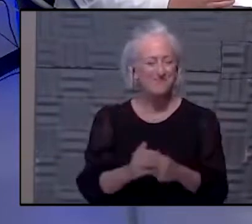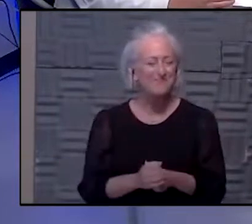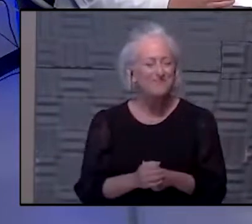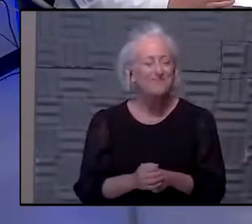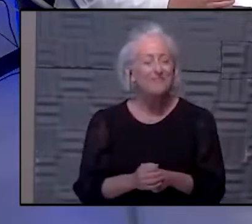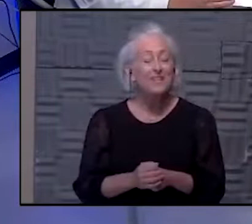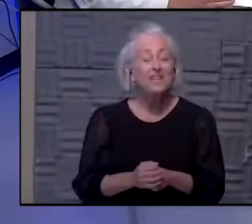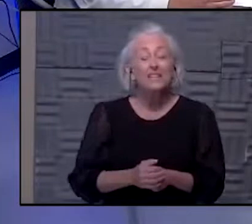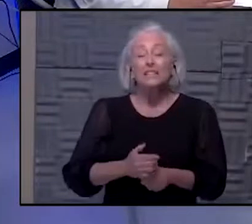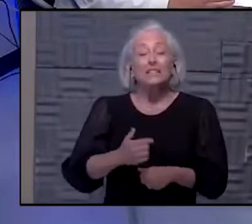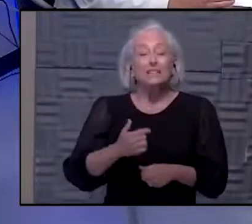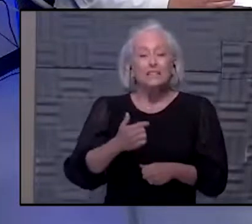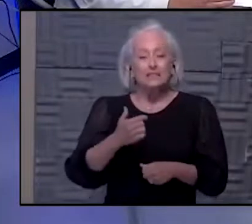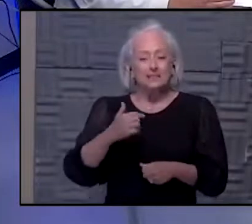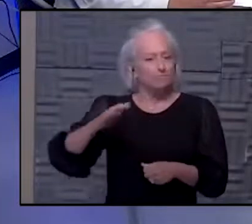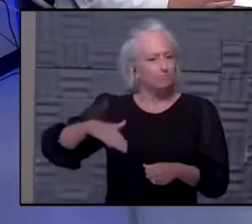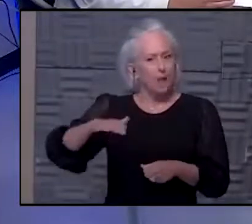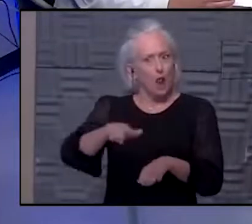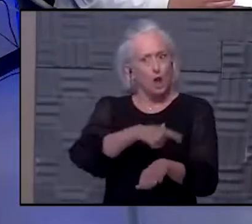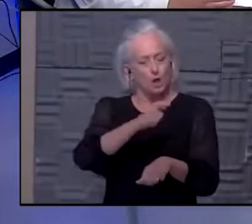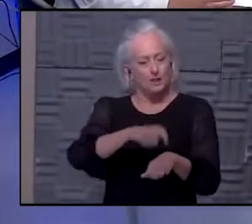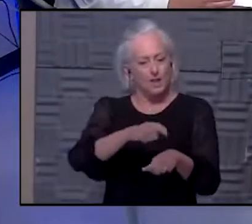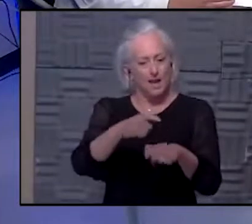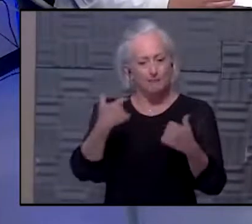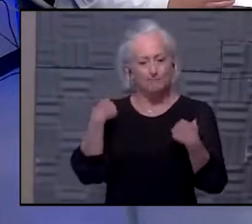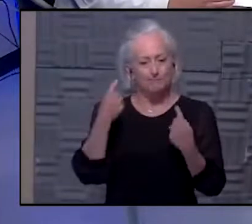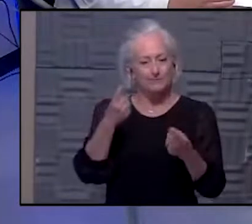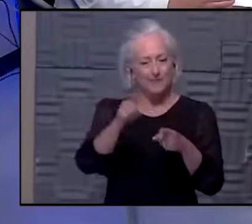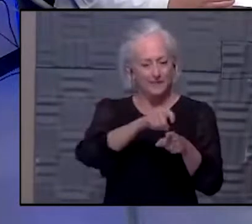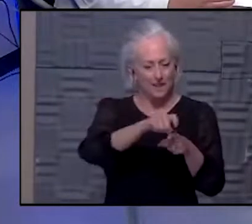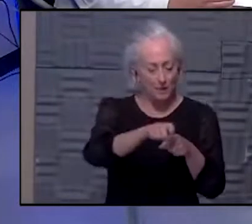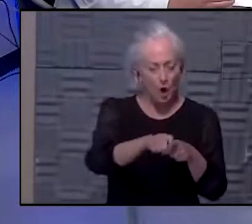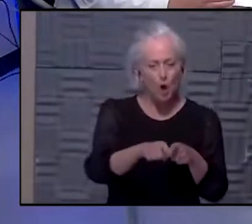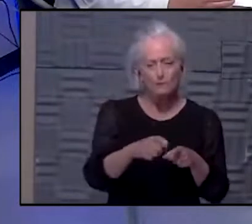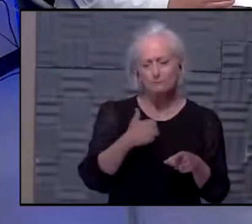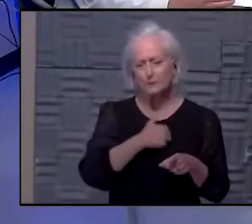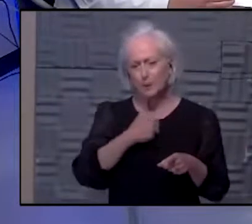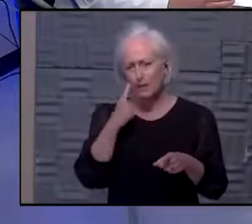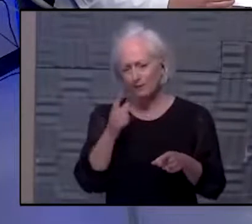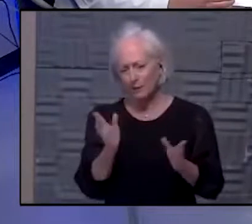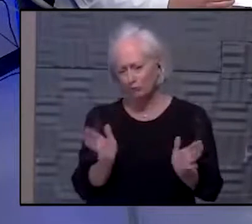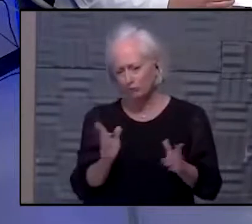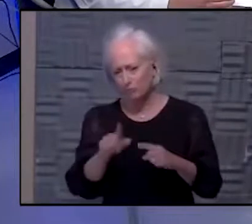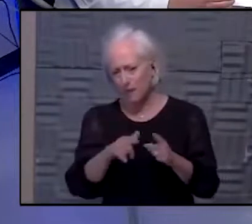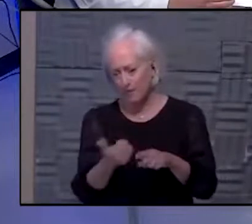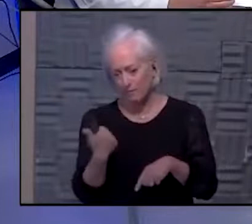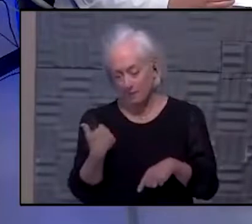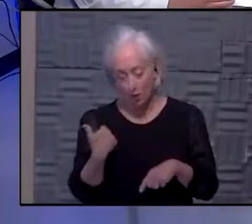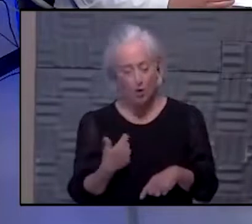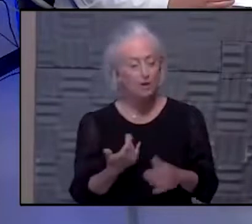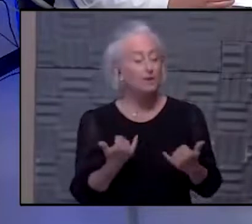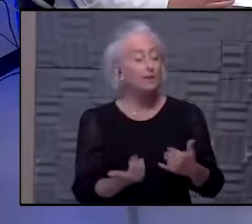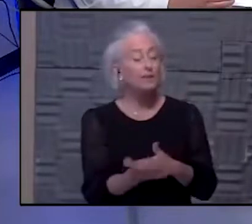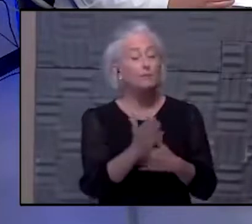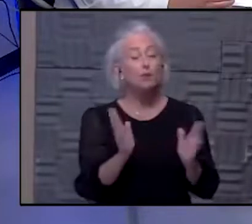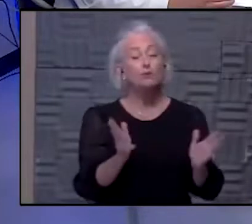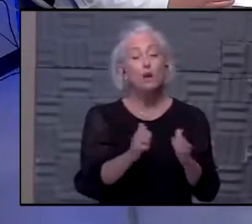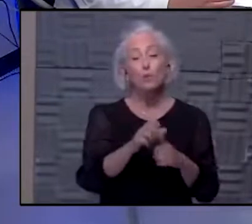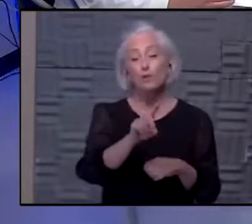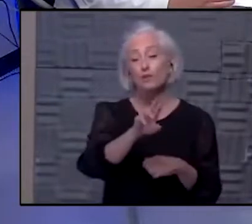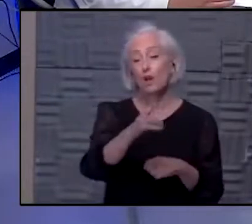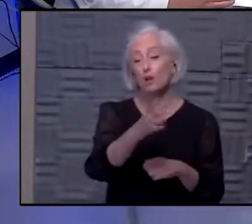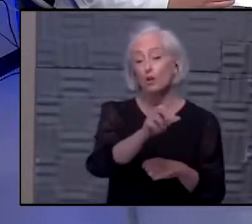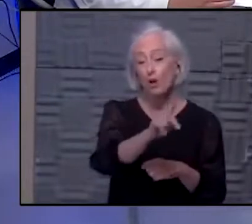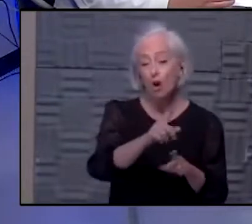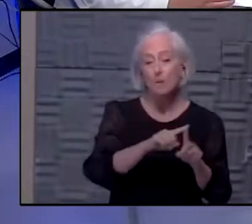So, I haven't been on the call in a while, so I apologize if you addressed this already. But I talked about this with Doc Hawk this morning a little bit, but I'd like to ask